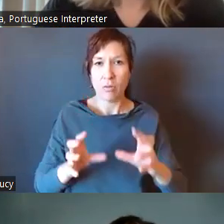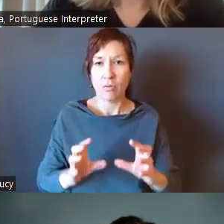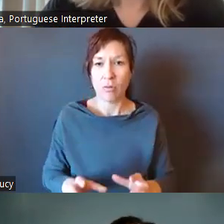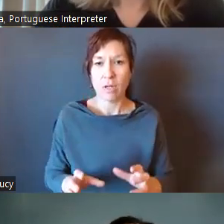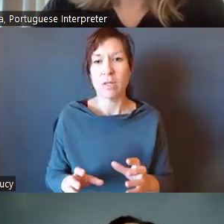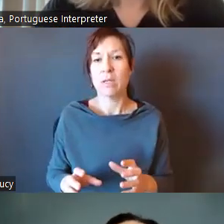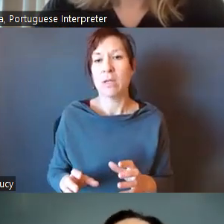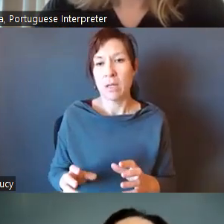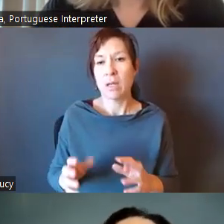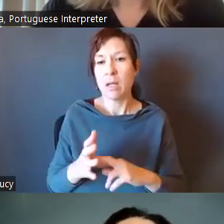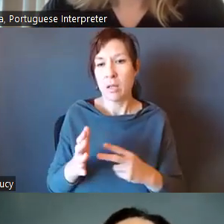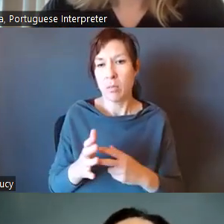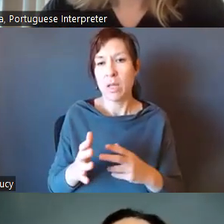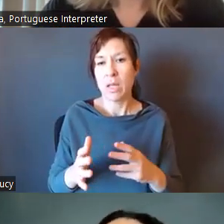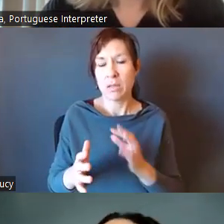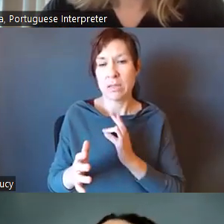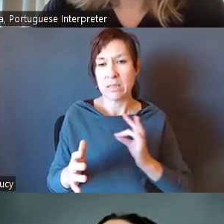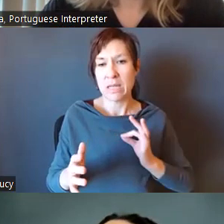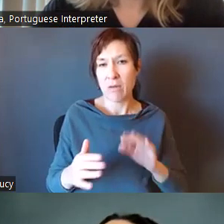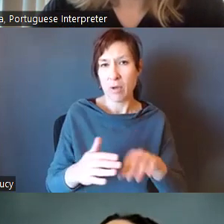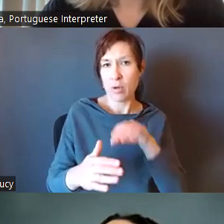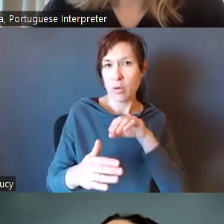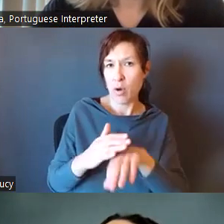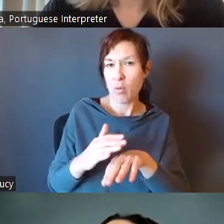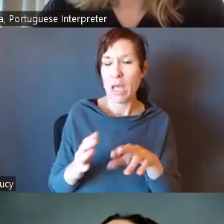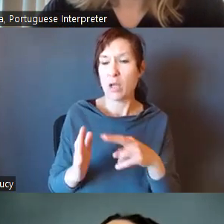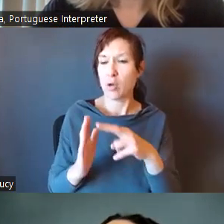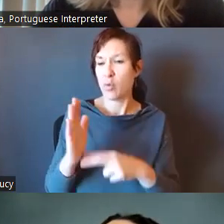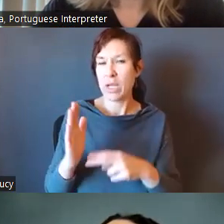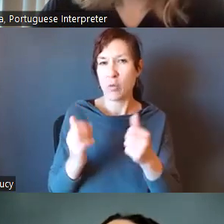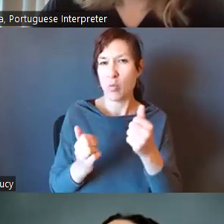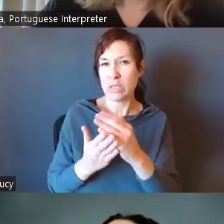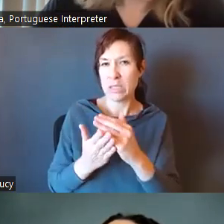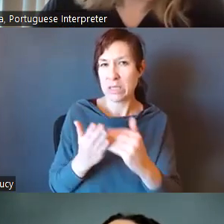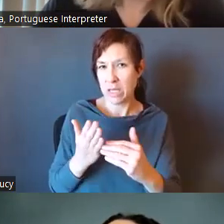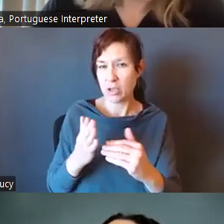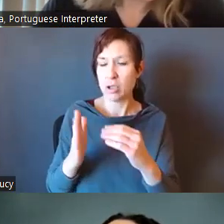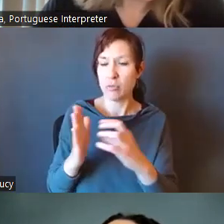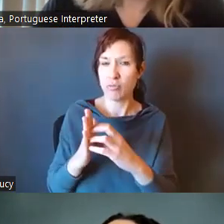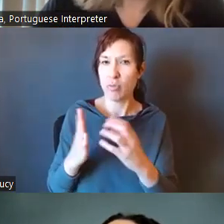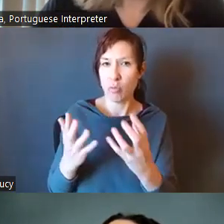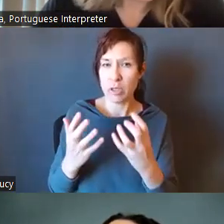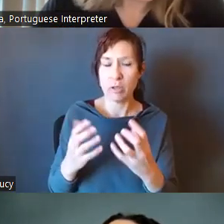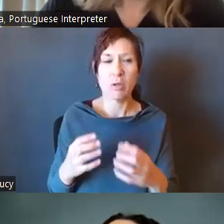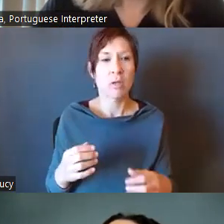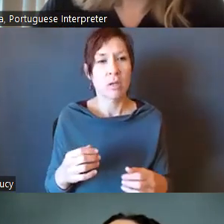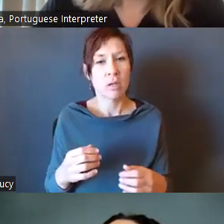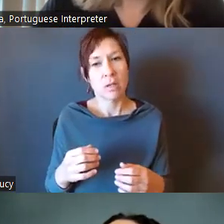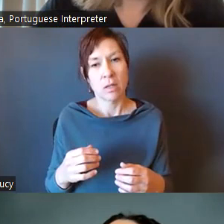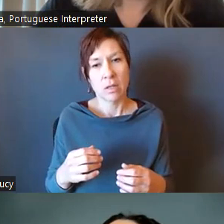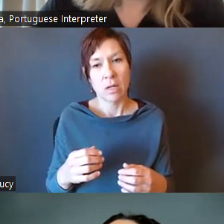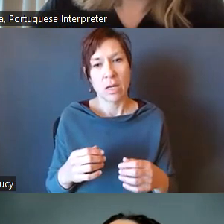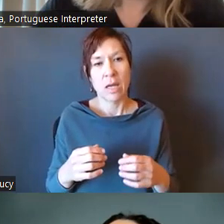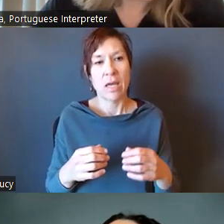with that document. And we intend to hold those types of listening sessions periodically so that the content is updated